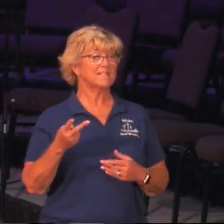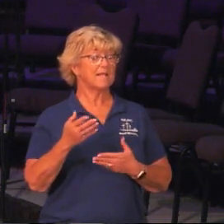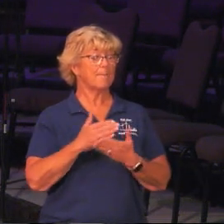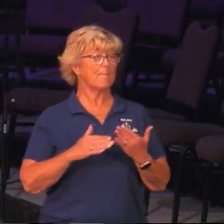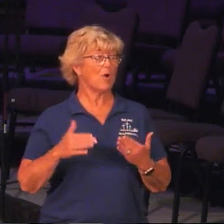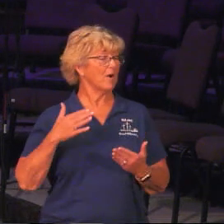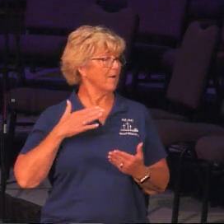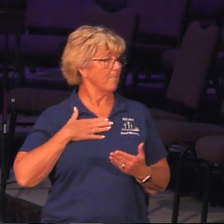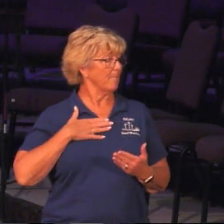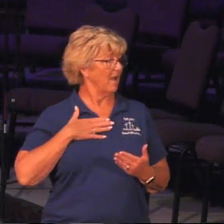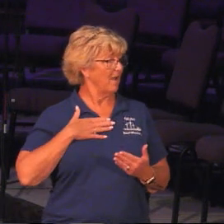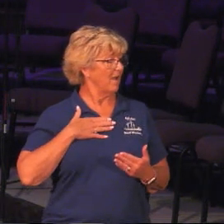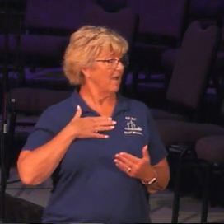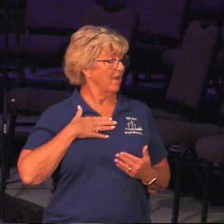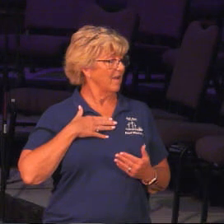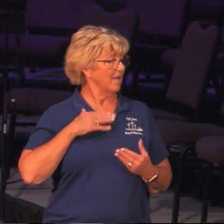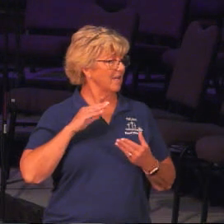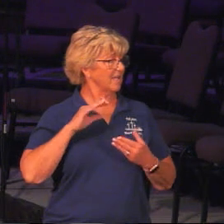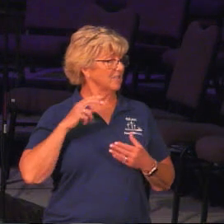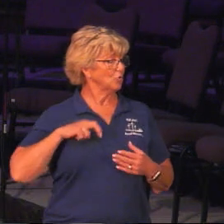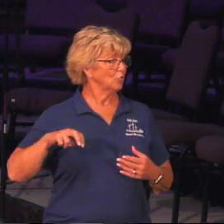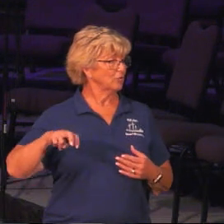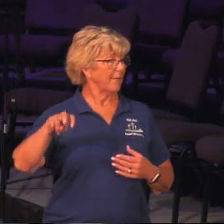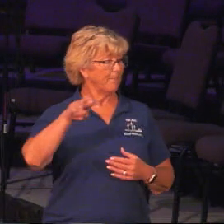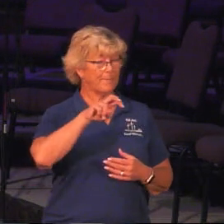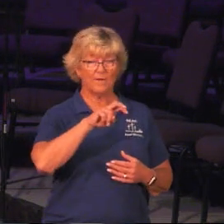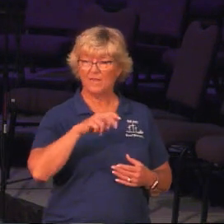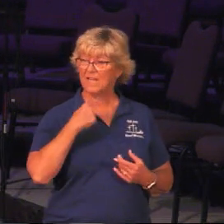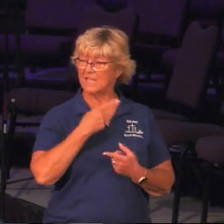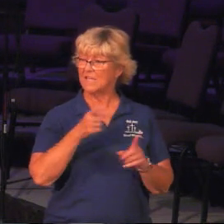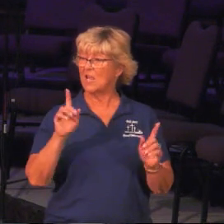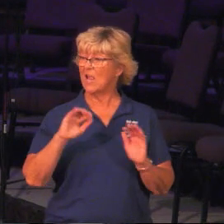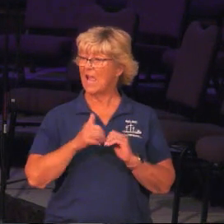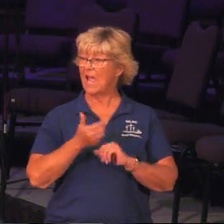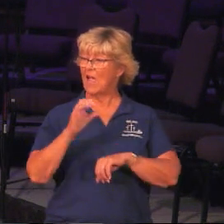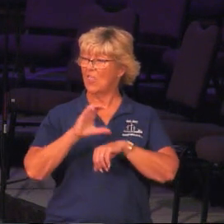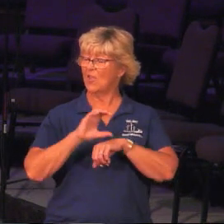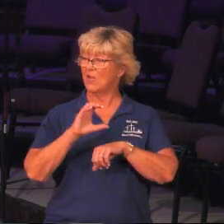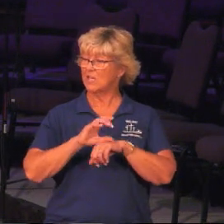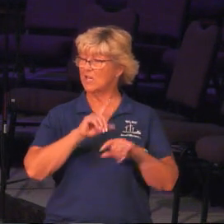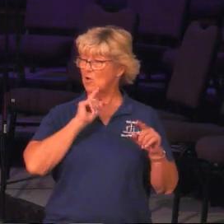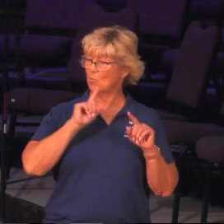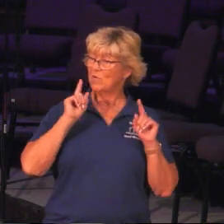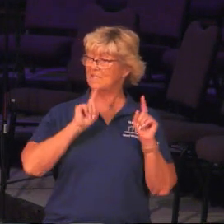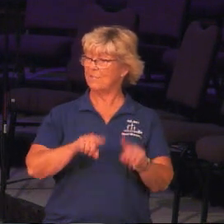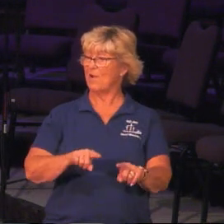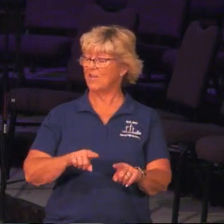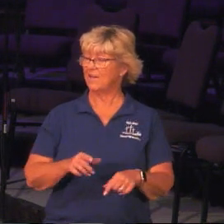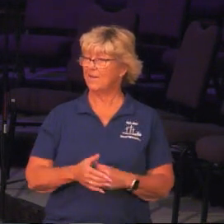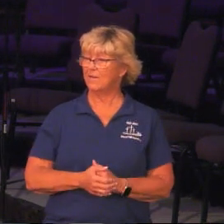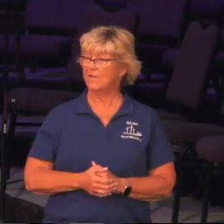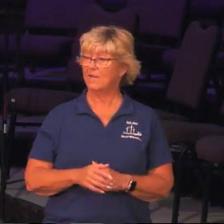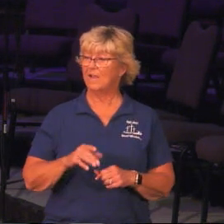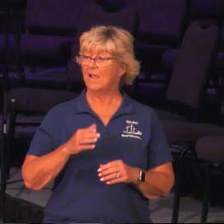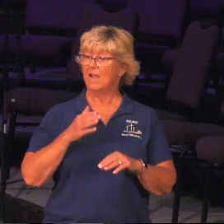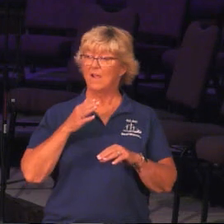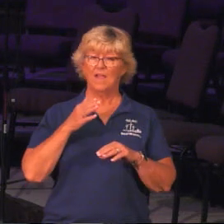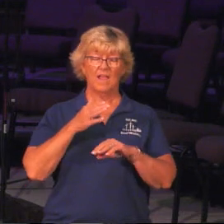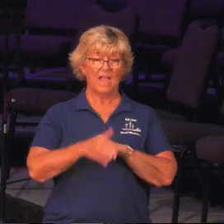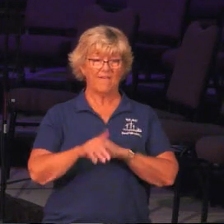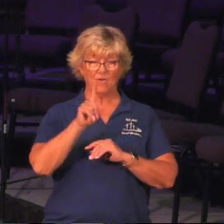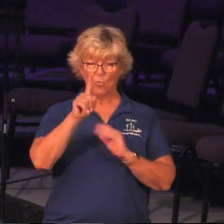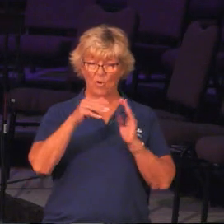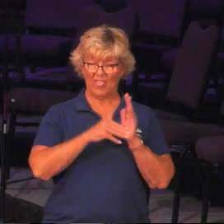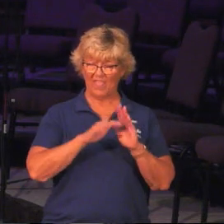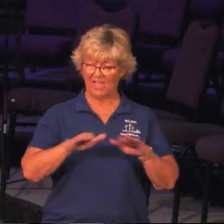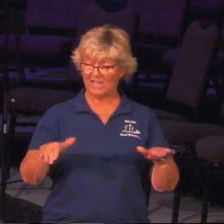to Nepal and India with my sister and then tell you how the church responded. Out of the thousand kids that we